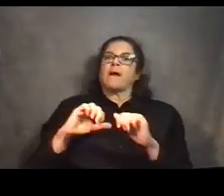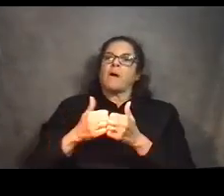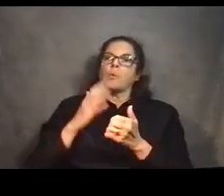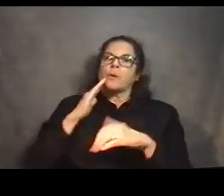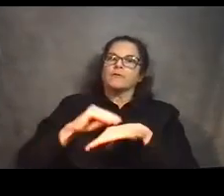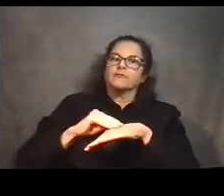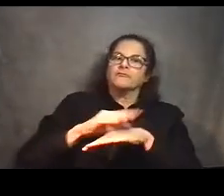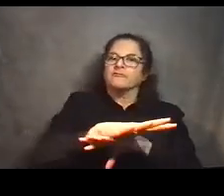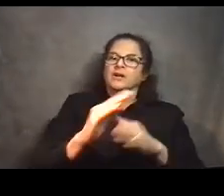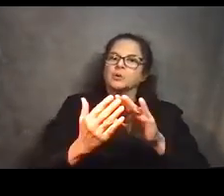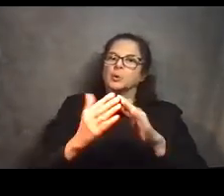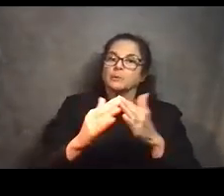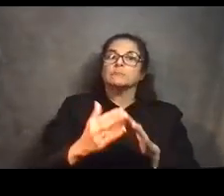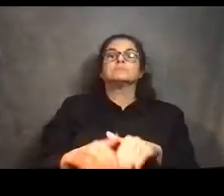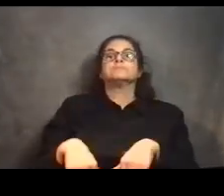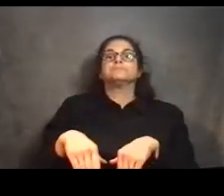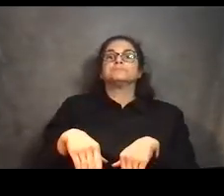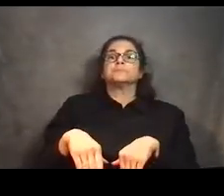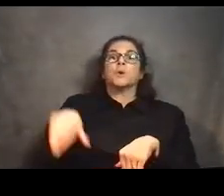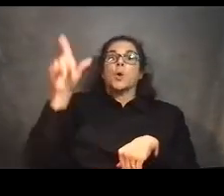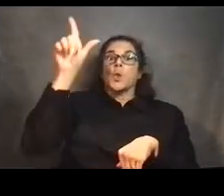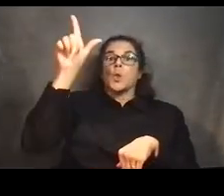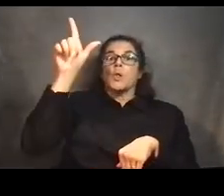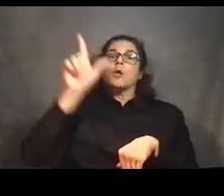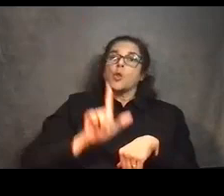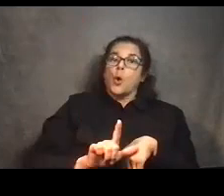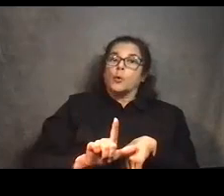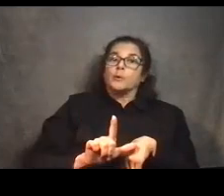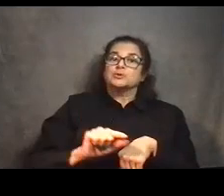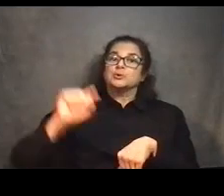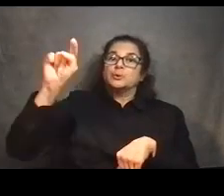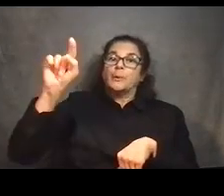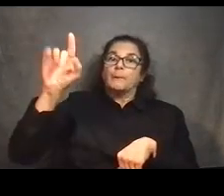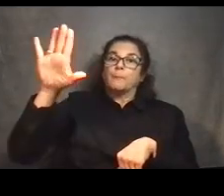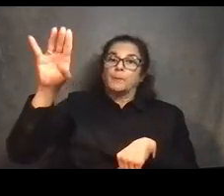Lawrence-to-Brenmark modernization project overview. Next slide. slide.